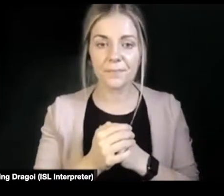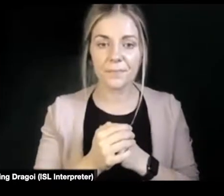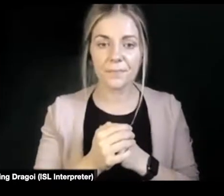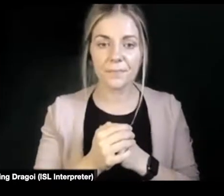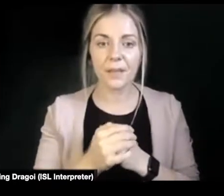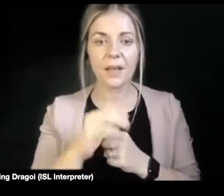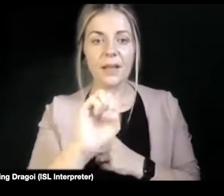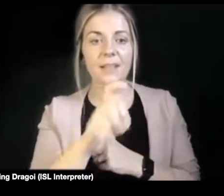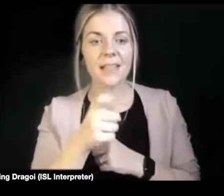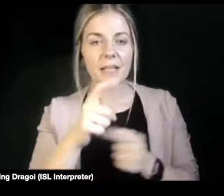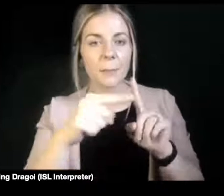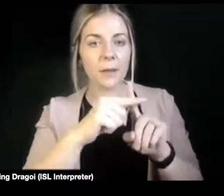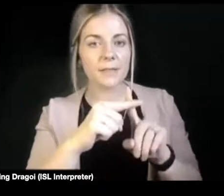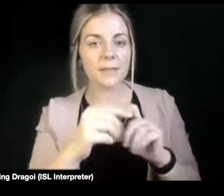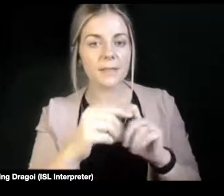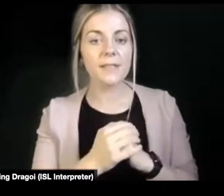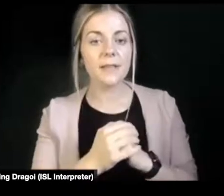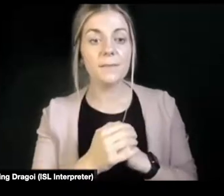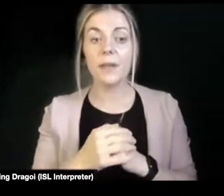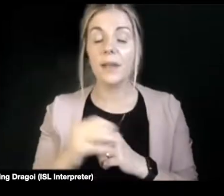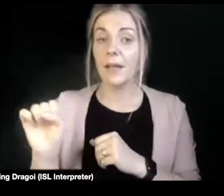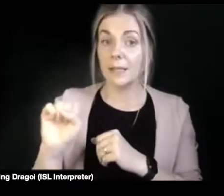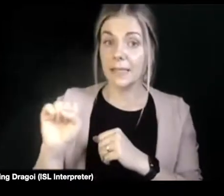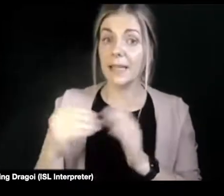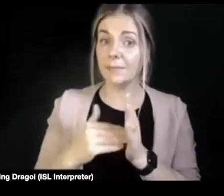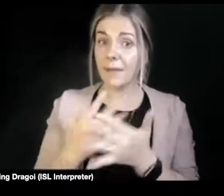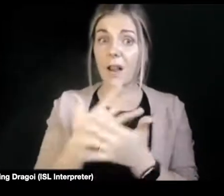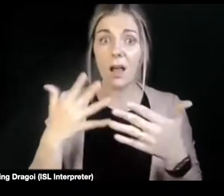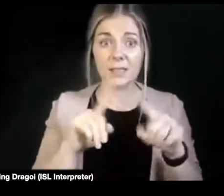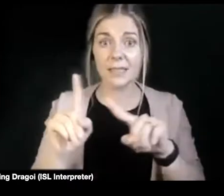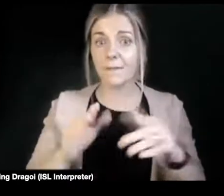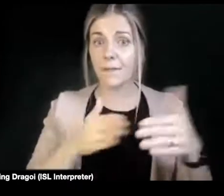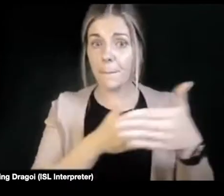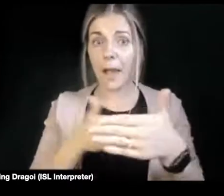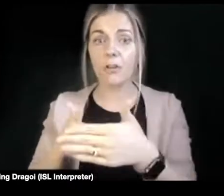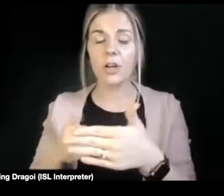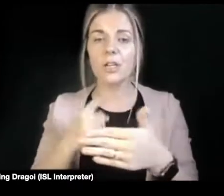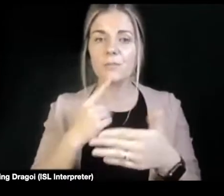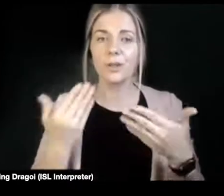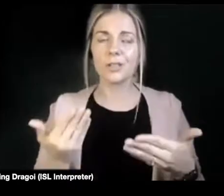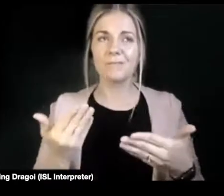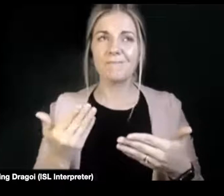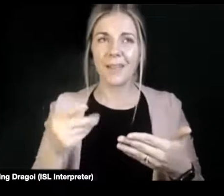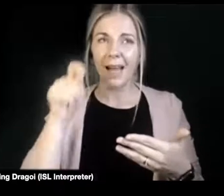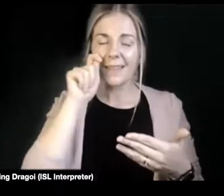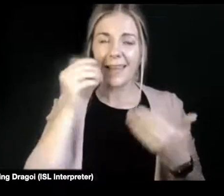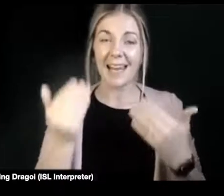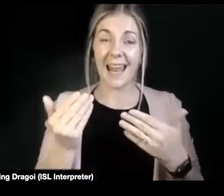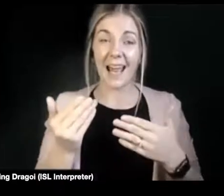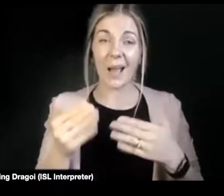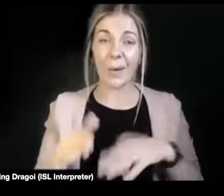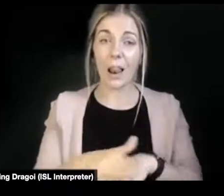of barriers, but I think, first of all, we're coming out of a long time of a kind of